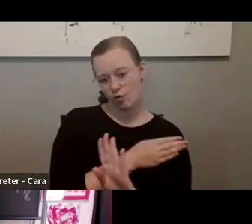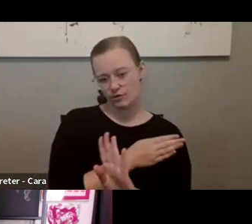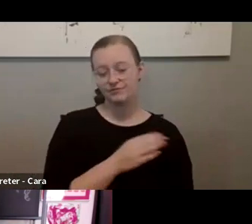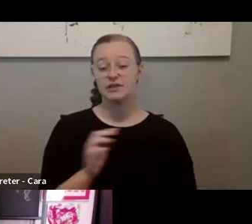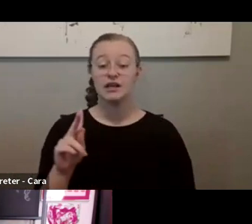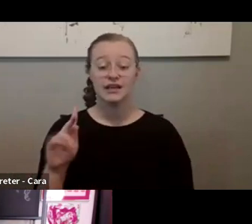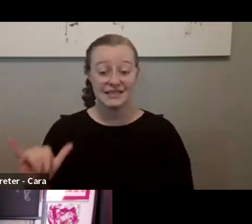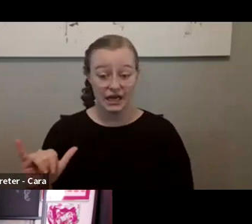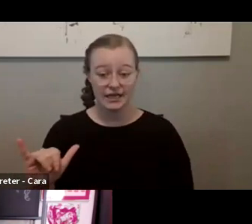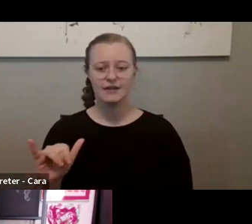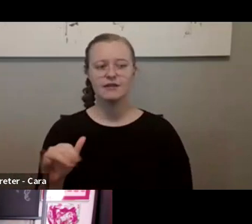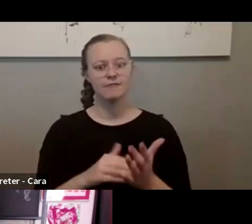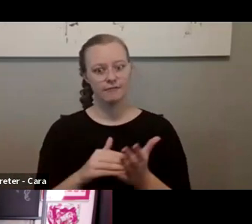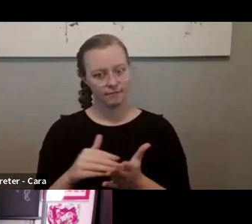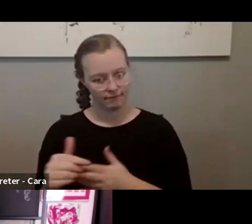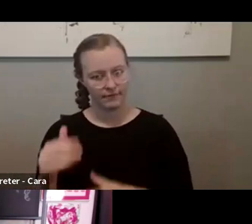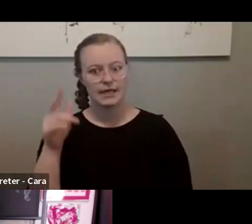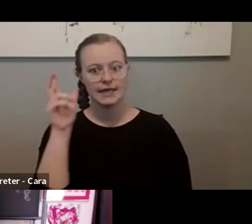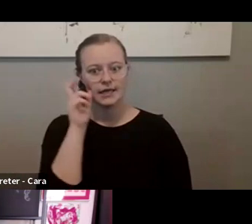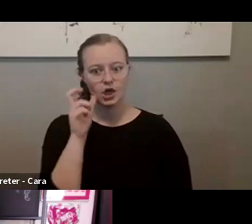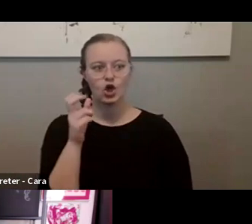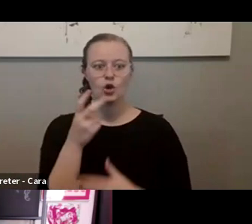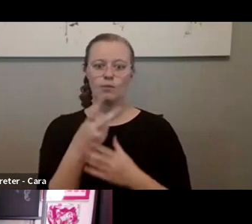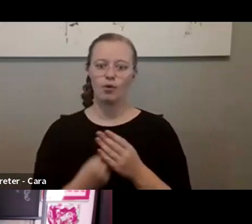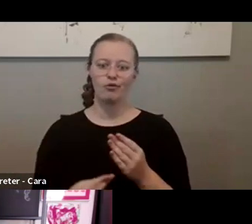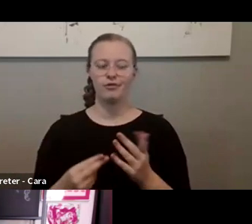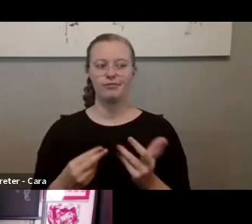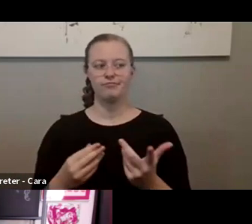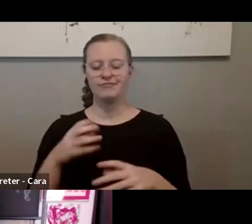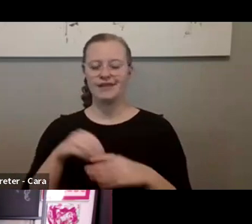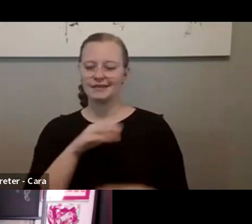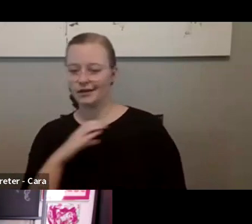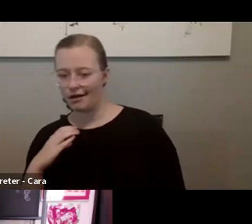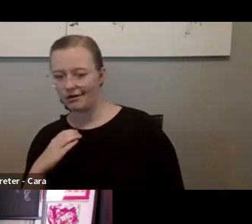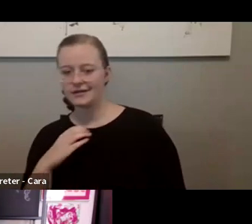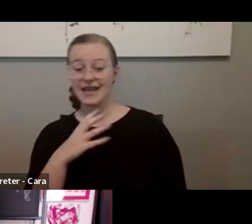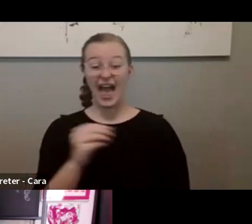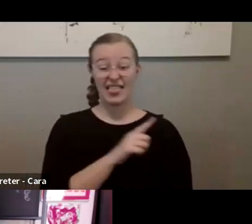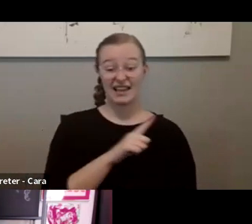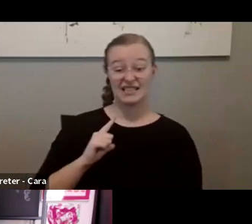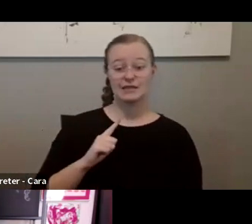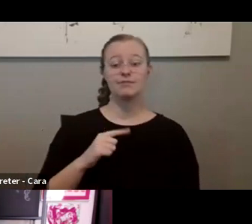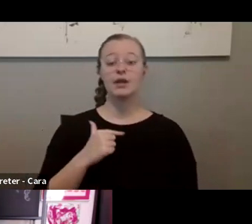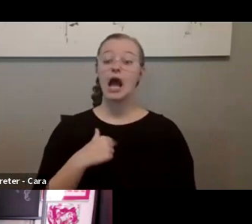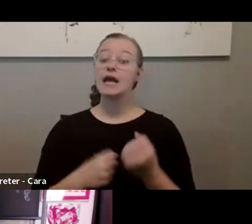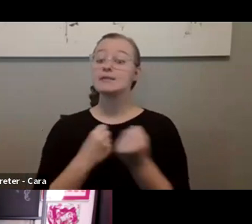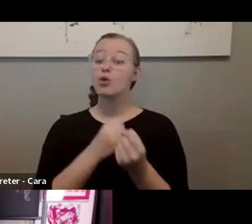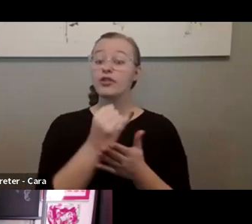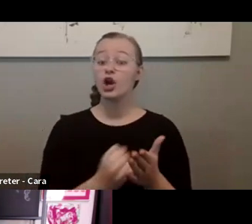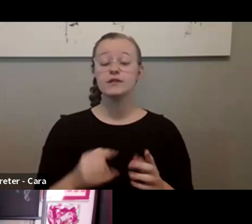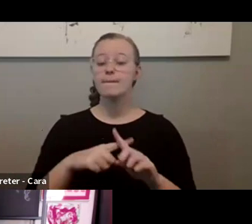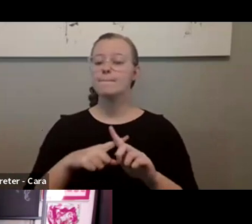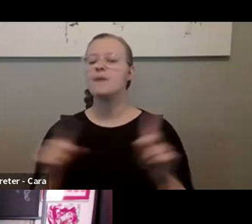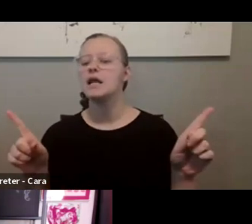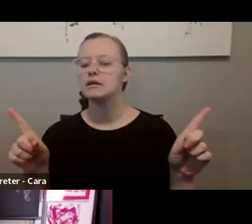very frequently hear both. Congressionally and in the legislature, I support the arts, but I don't support